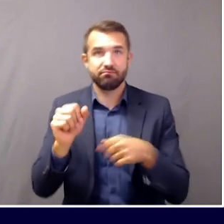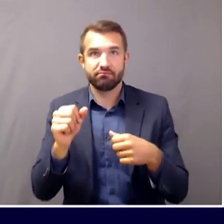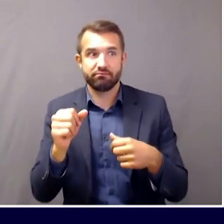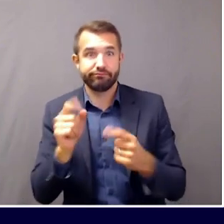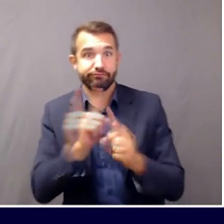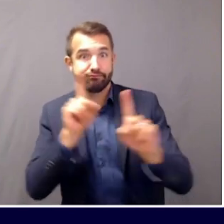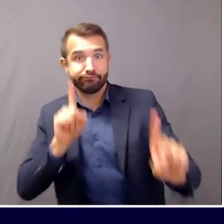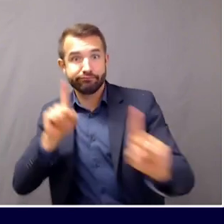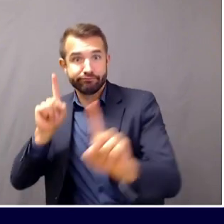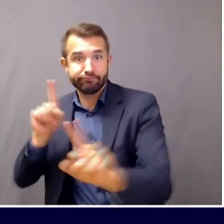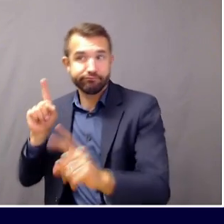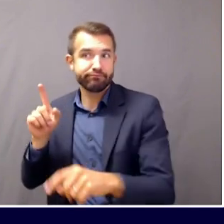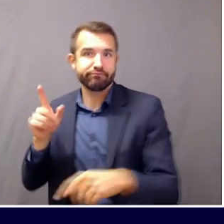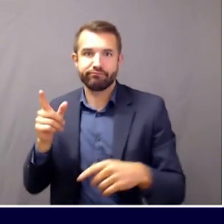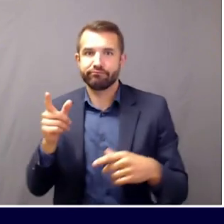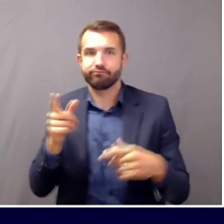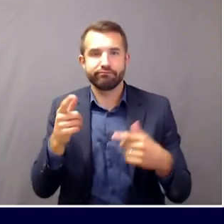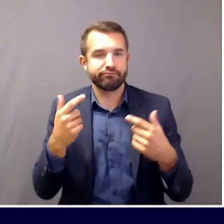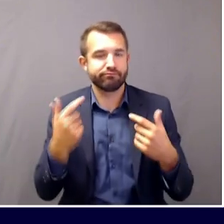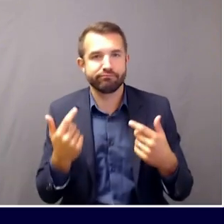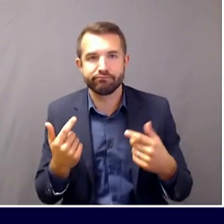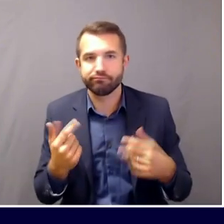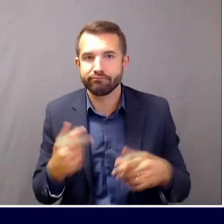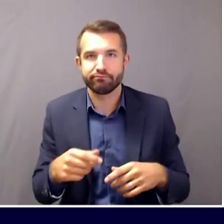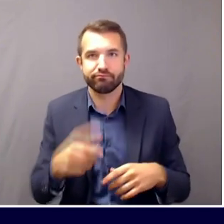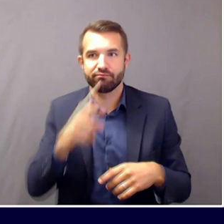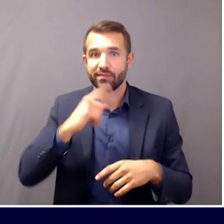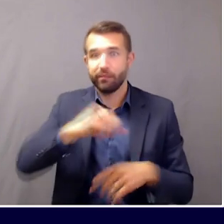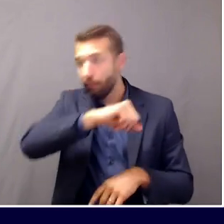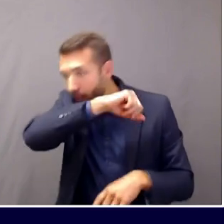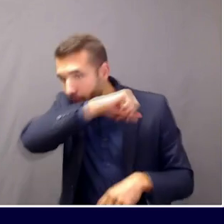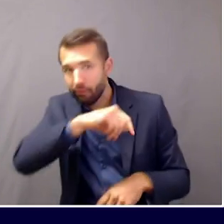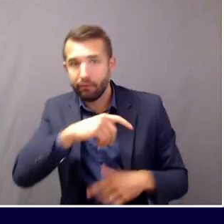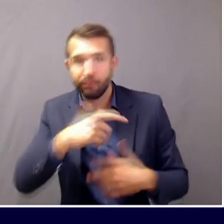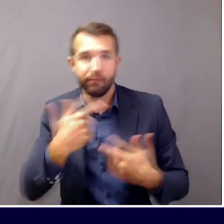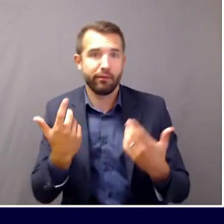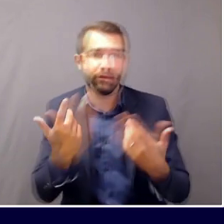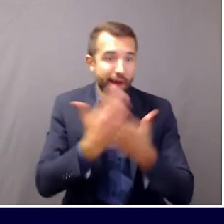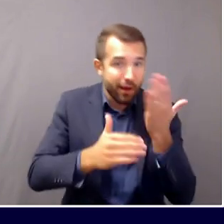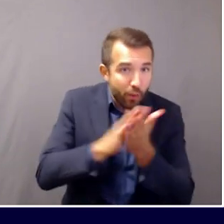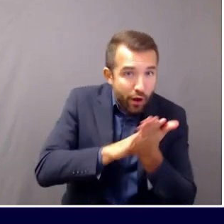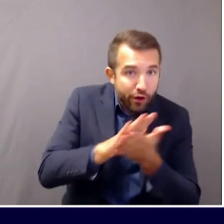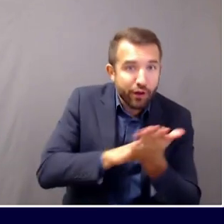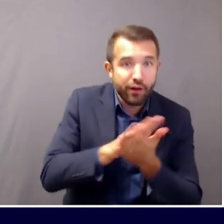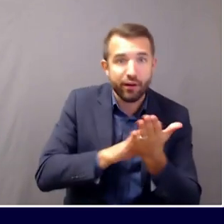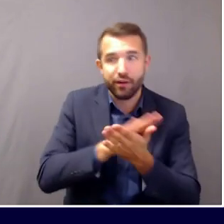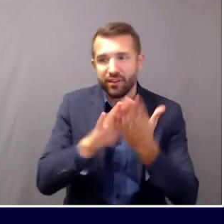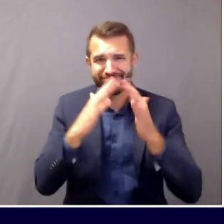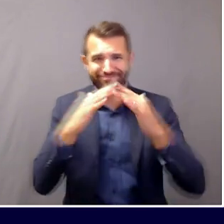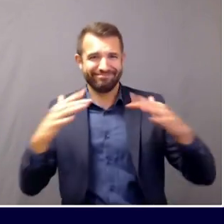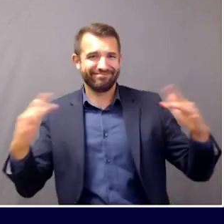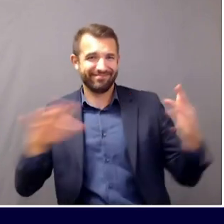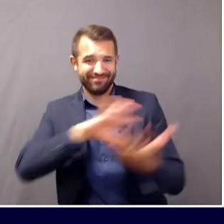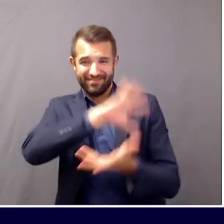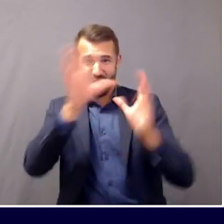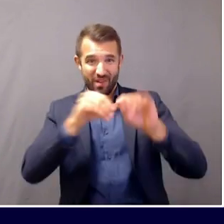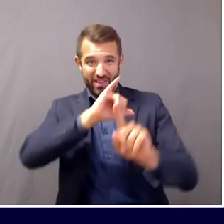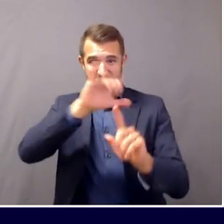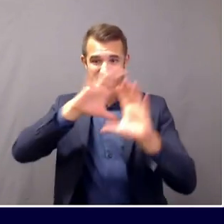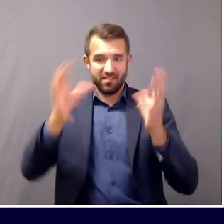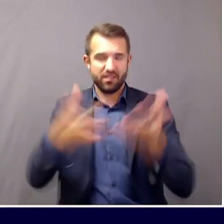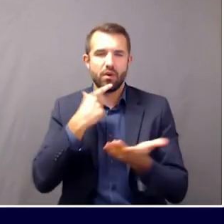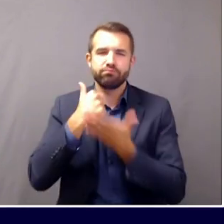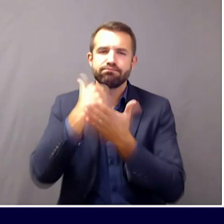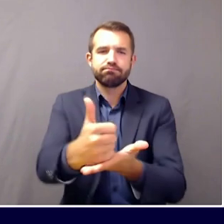practicing things like covering our coughs, good hand hygiene. All of those things have collectively brought our case numbers